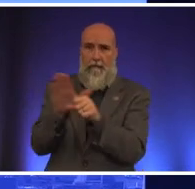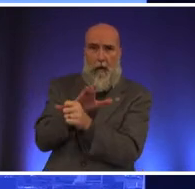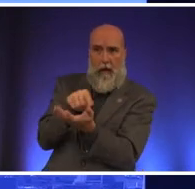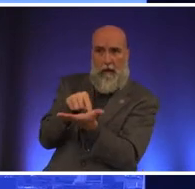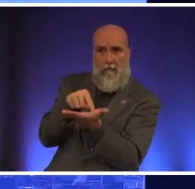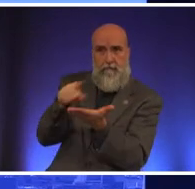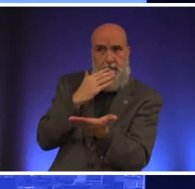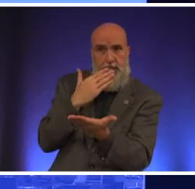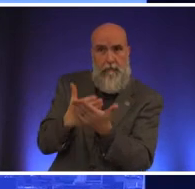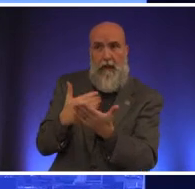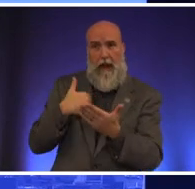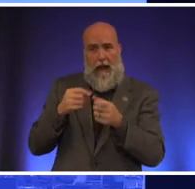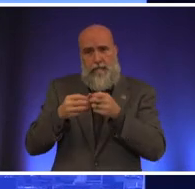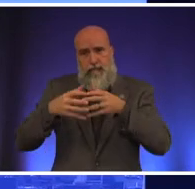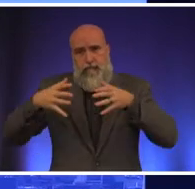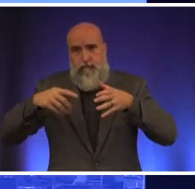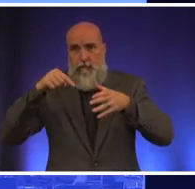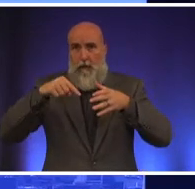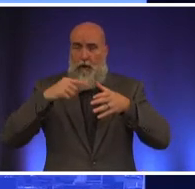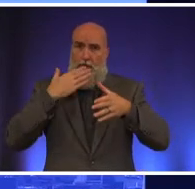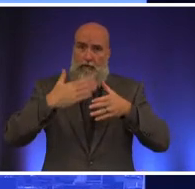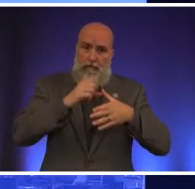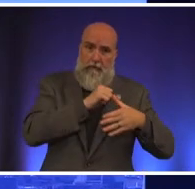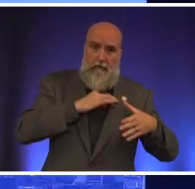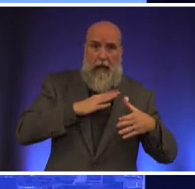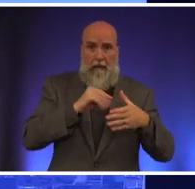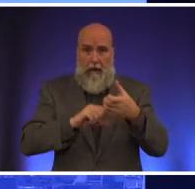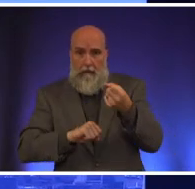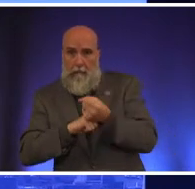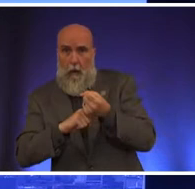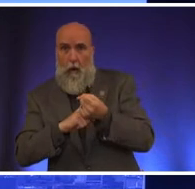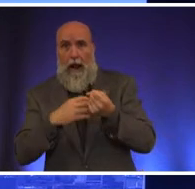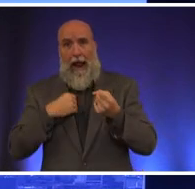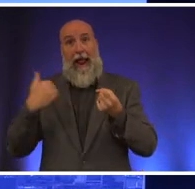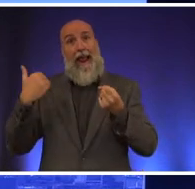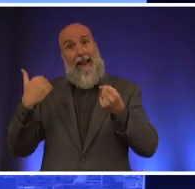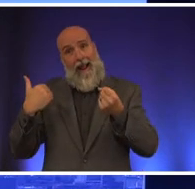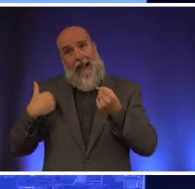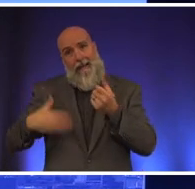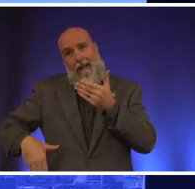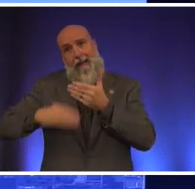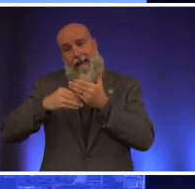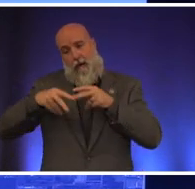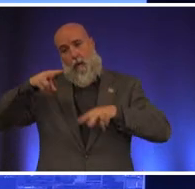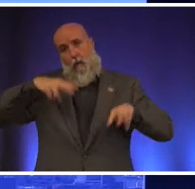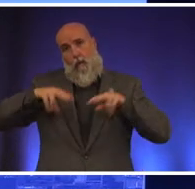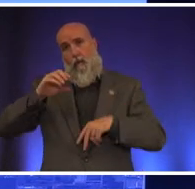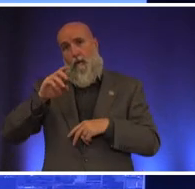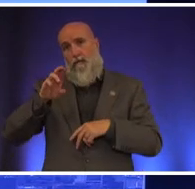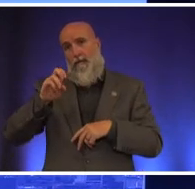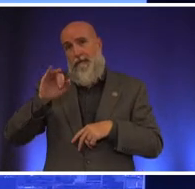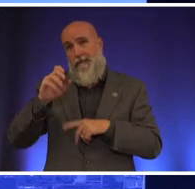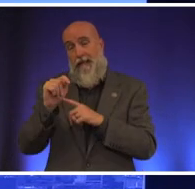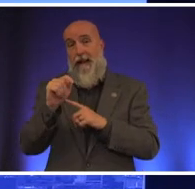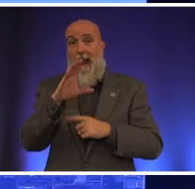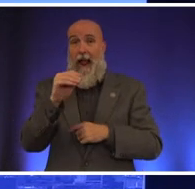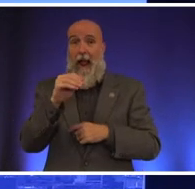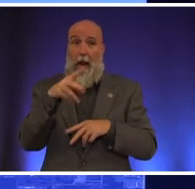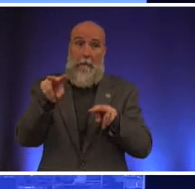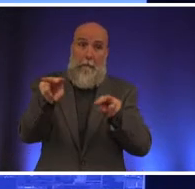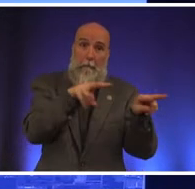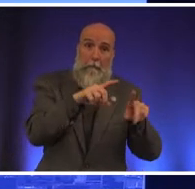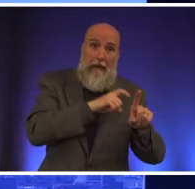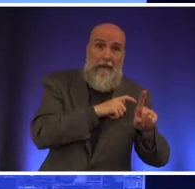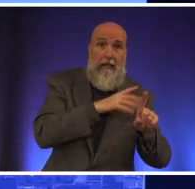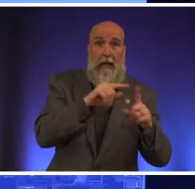fully staffed and supported and have an oversight component this and policing and public safety in